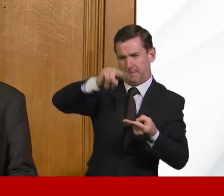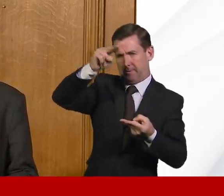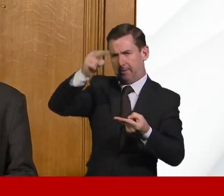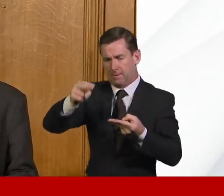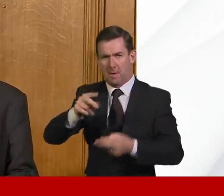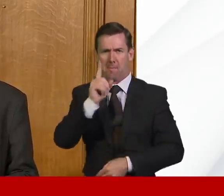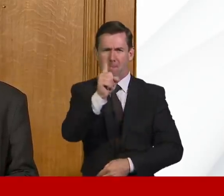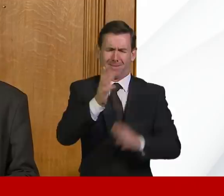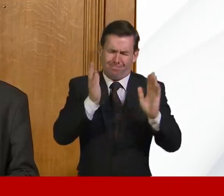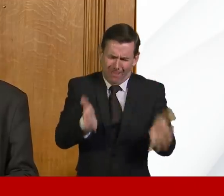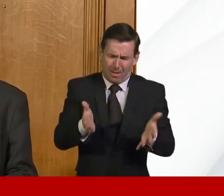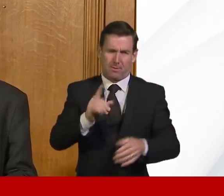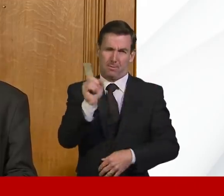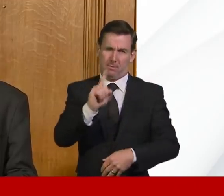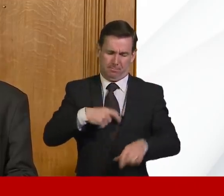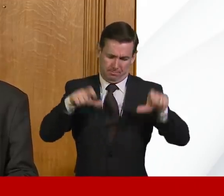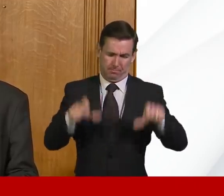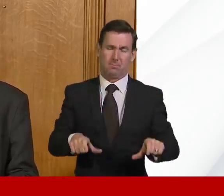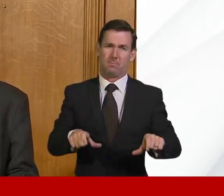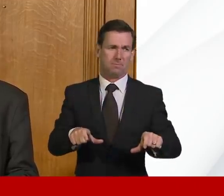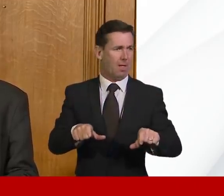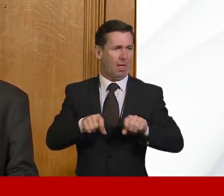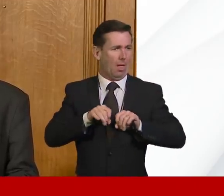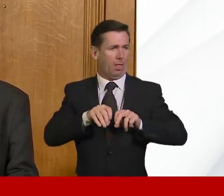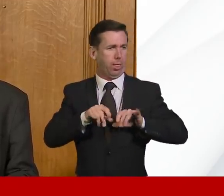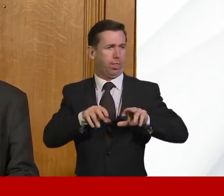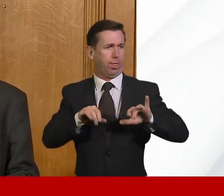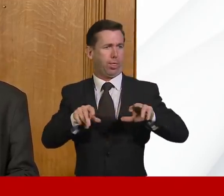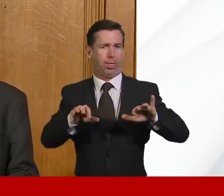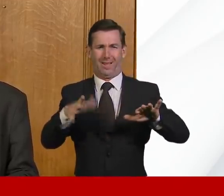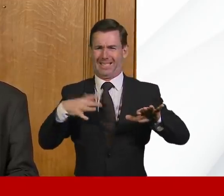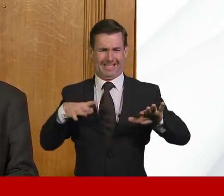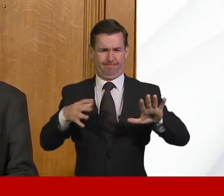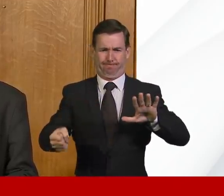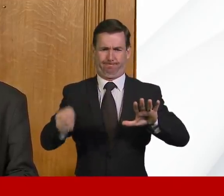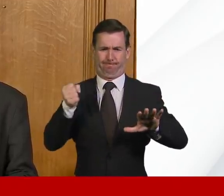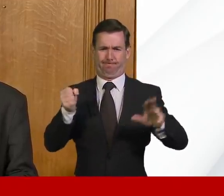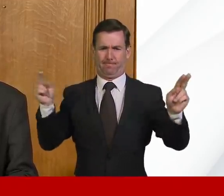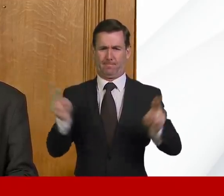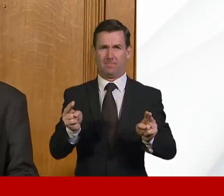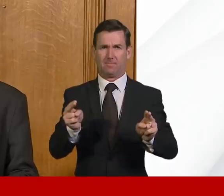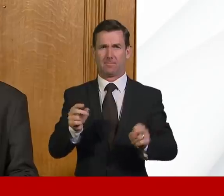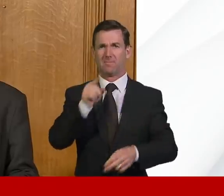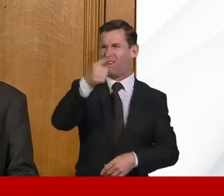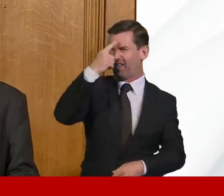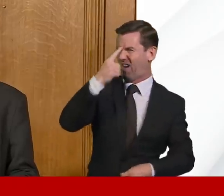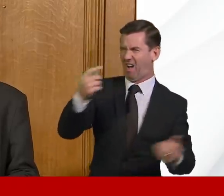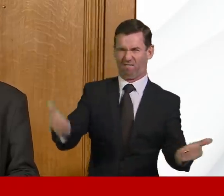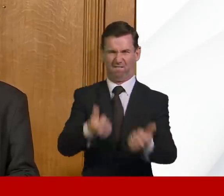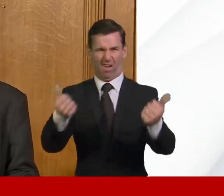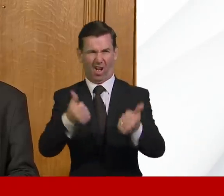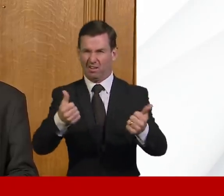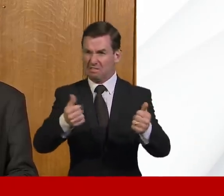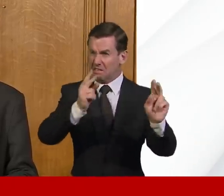is not the time to be complacent. Now is the time to really, really lock down and hone down